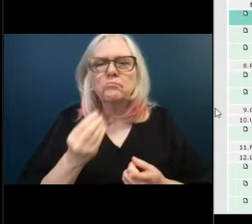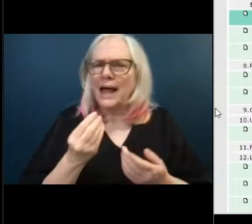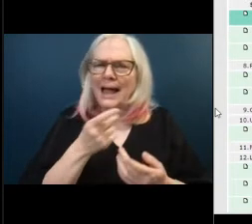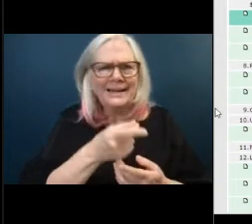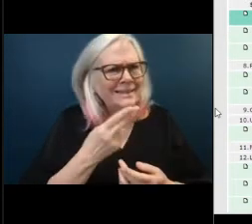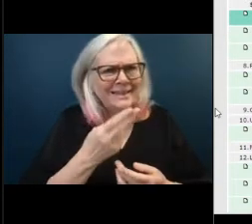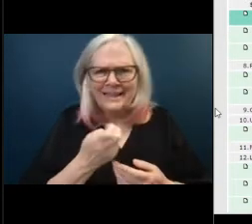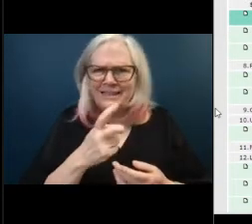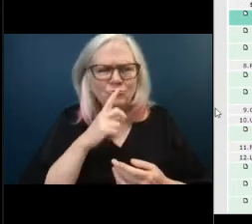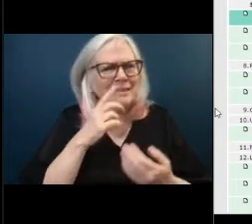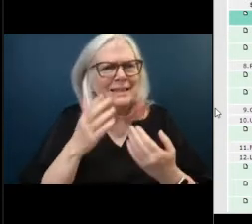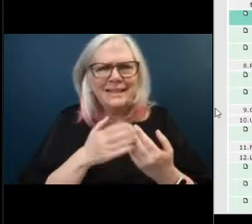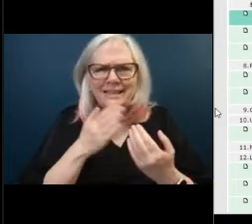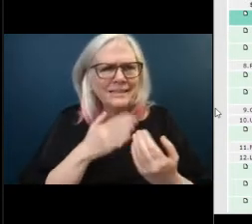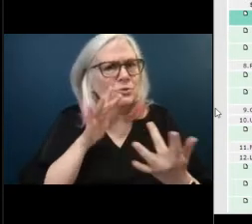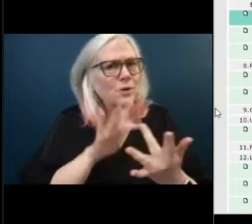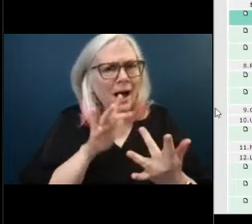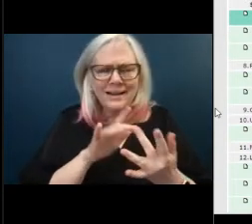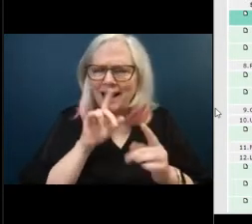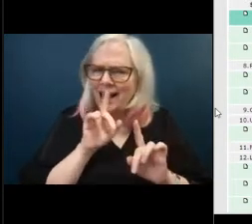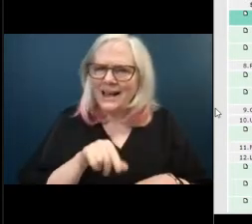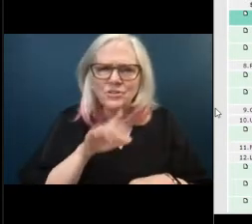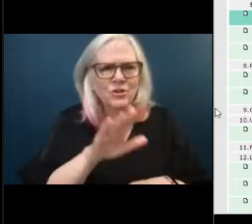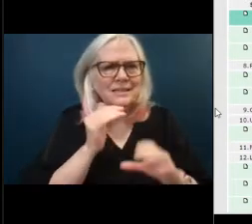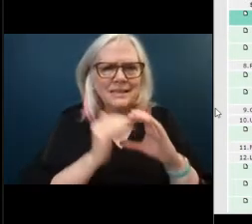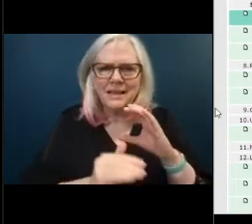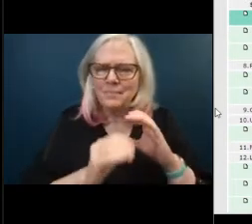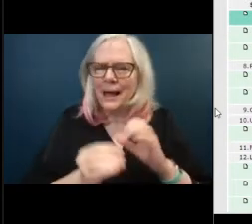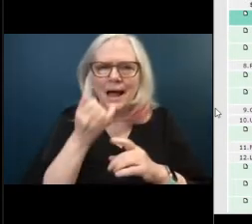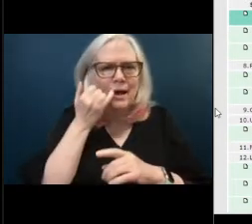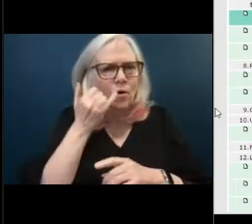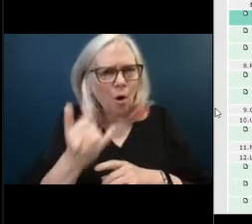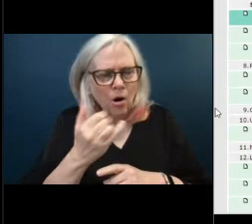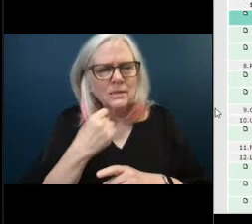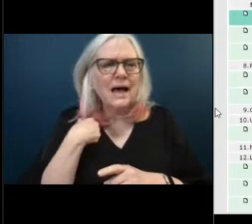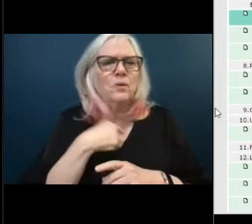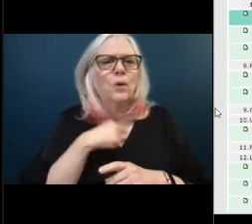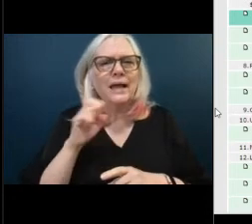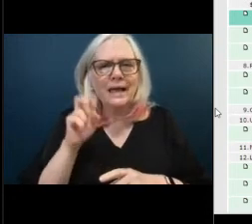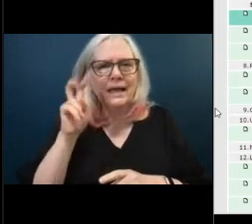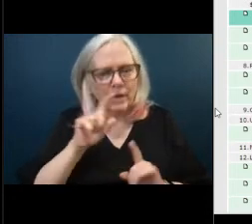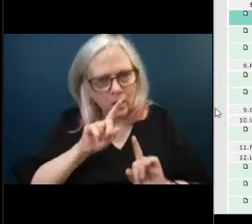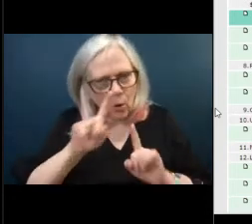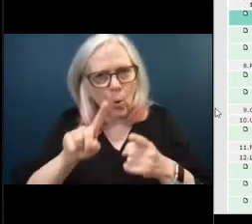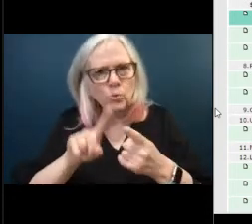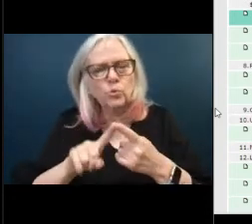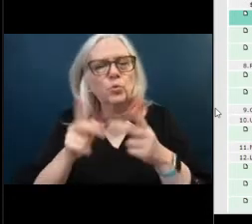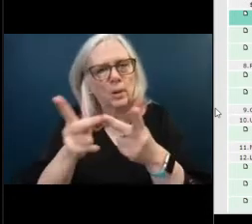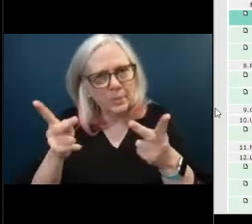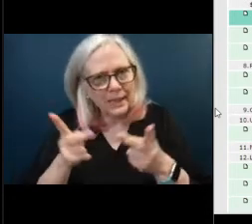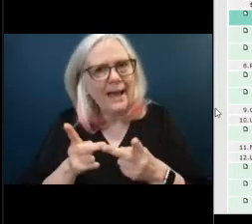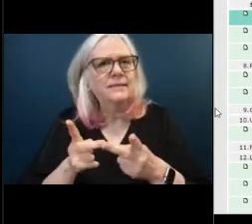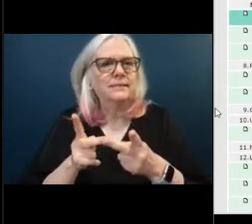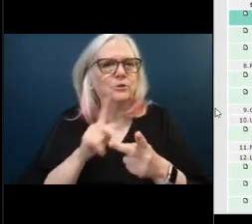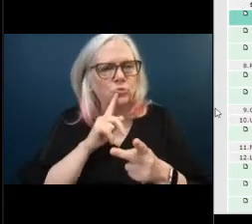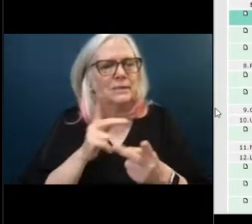he he does answer uh his emails and calls and we even go to the site with you so uh keep doing what you're doing